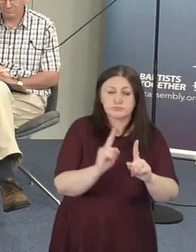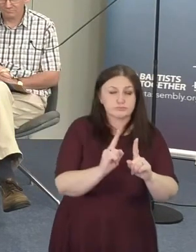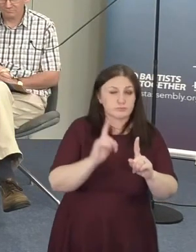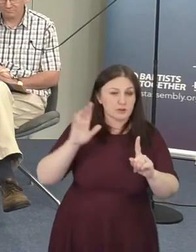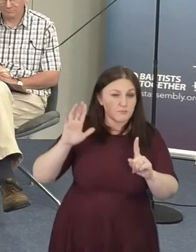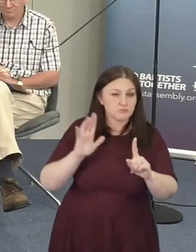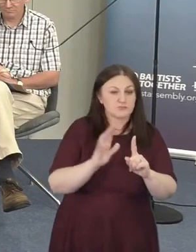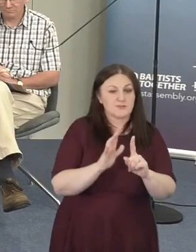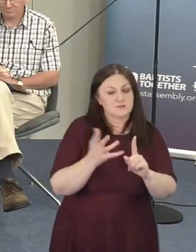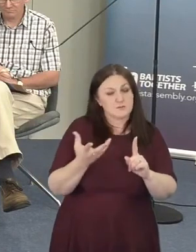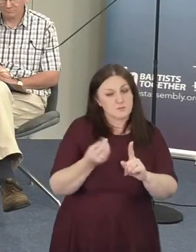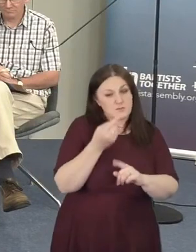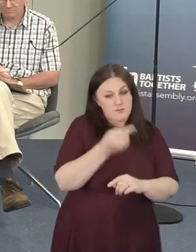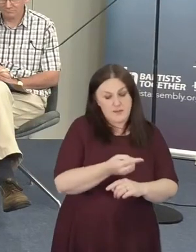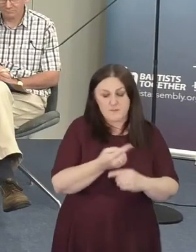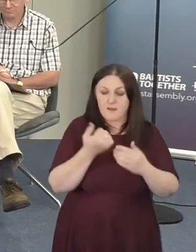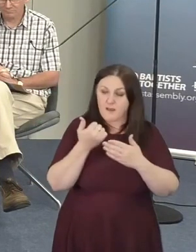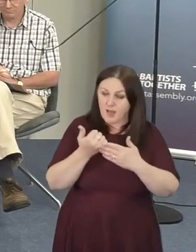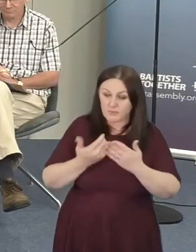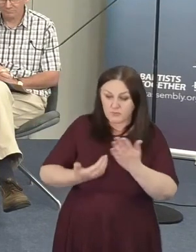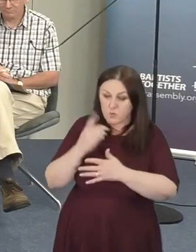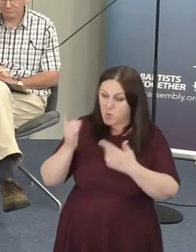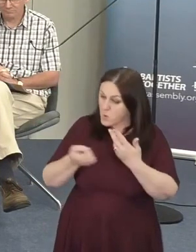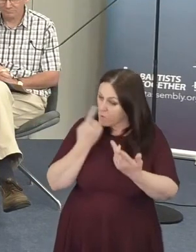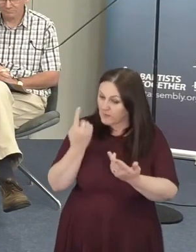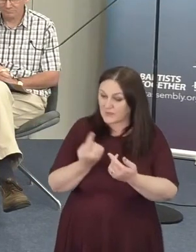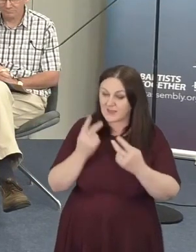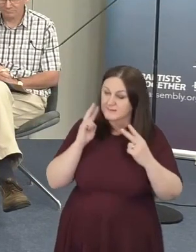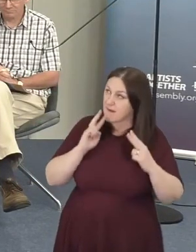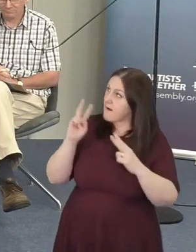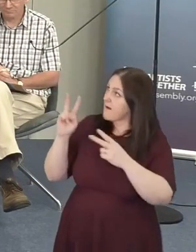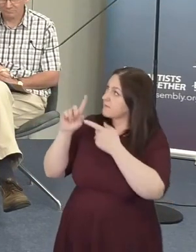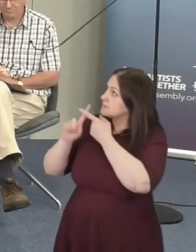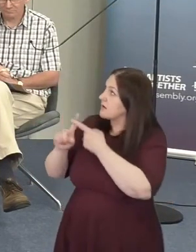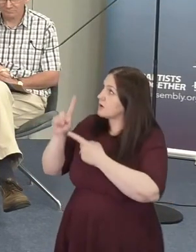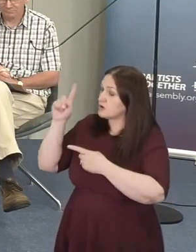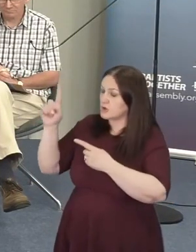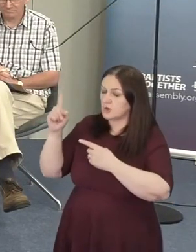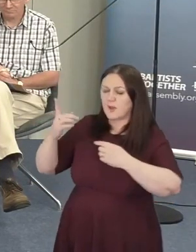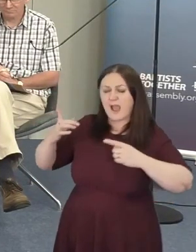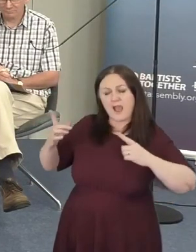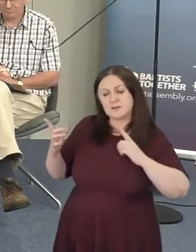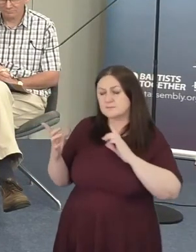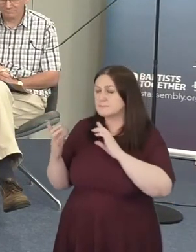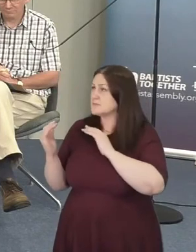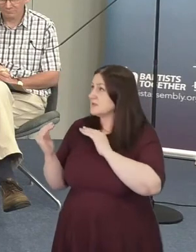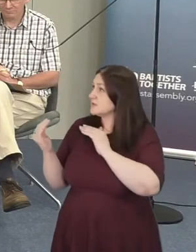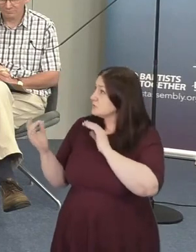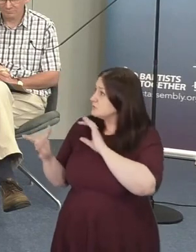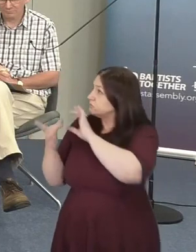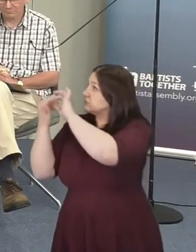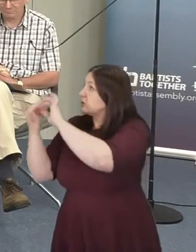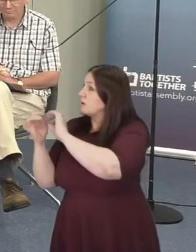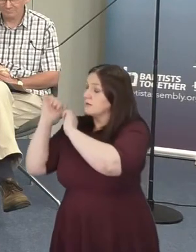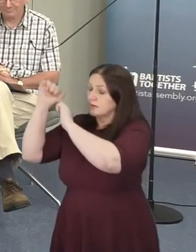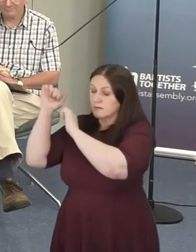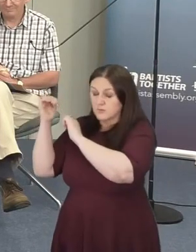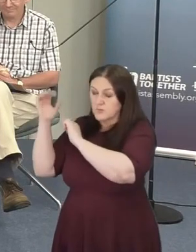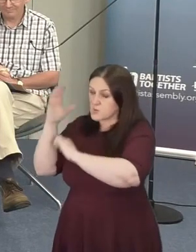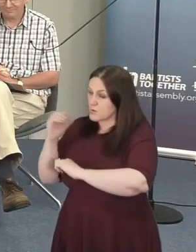things help us to keep our eyes fixed on you. Help us to keep in step with your spirit. And may we glorify